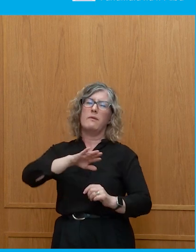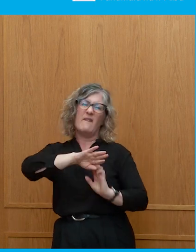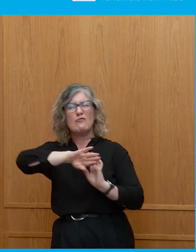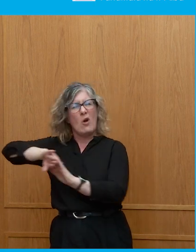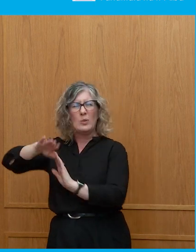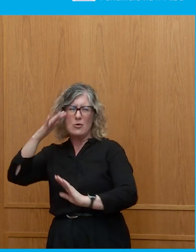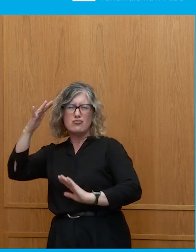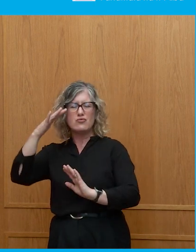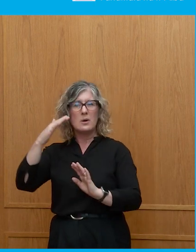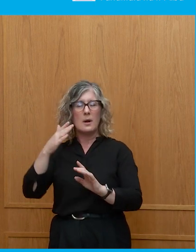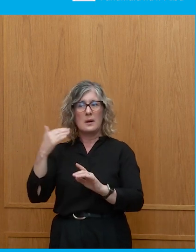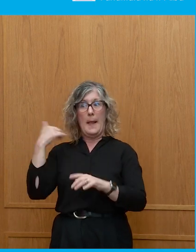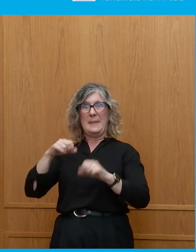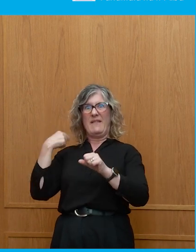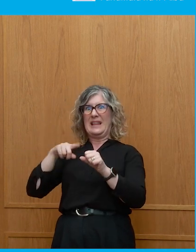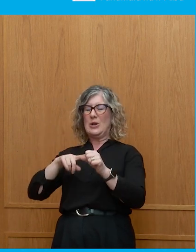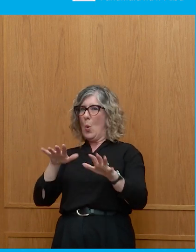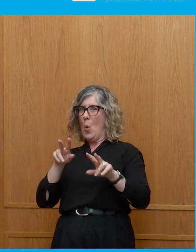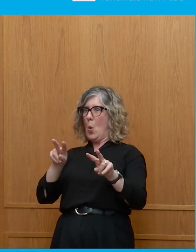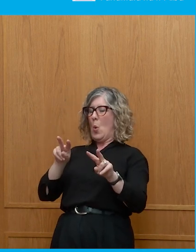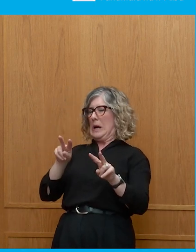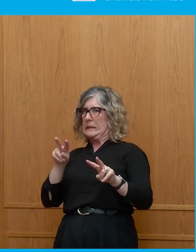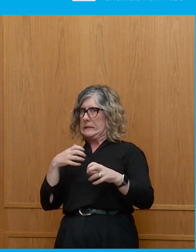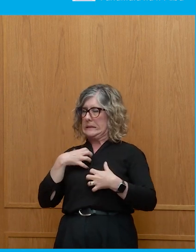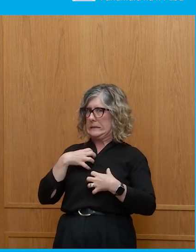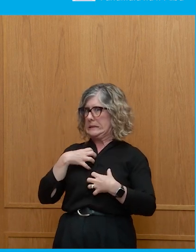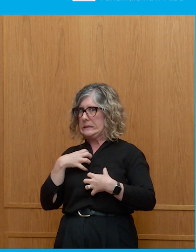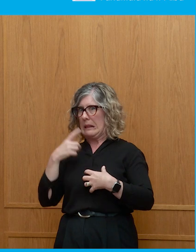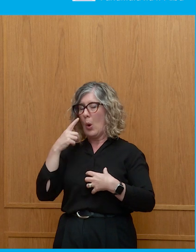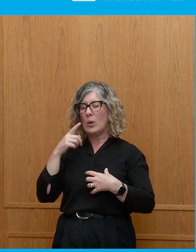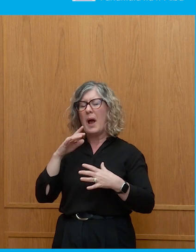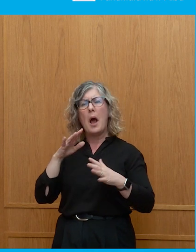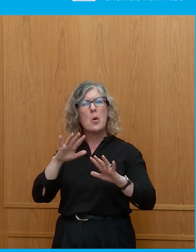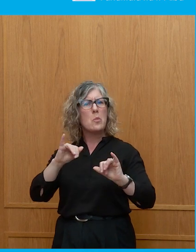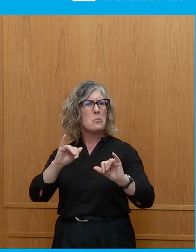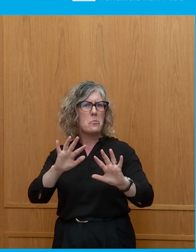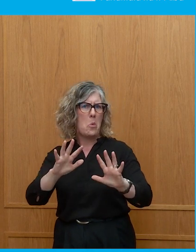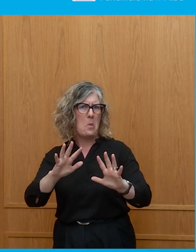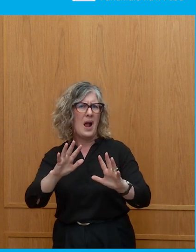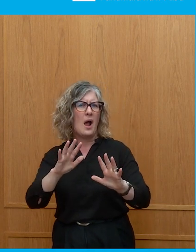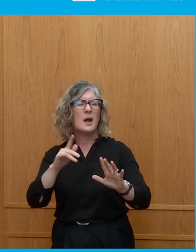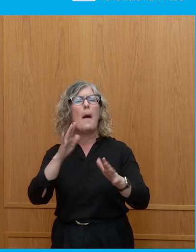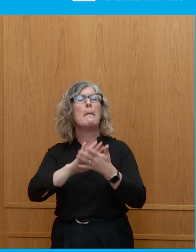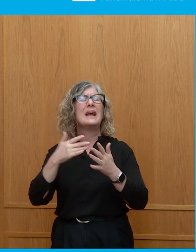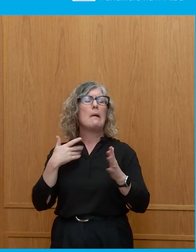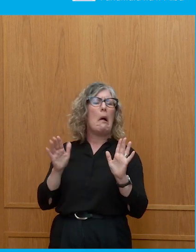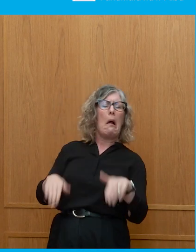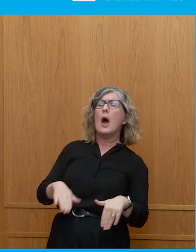at the beginning of the year, which sounds kind of dreadfully complacent. And it's not meant to be at all.